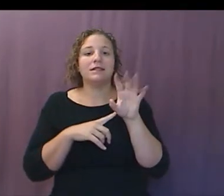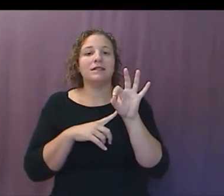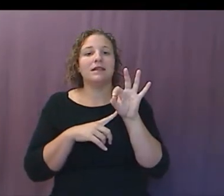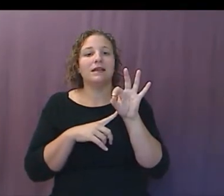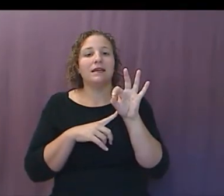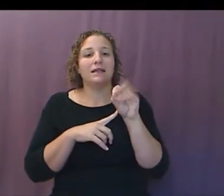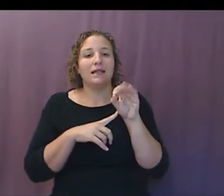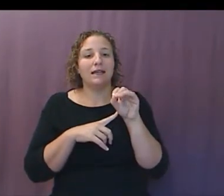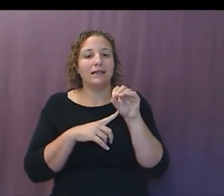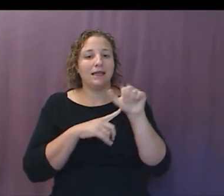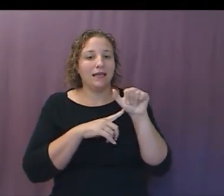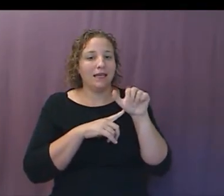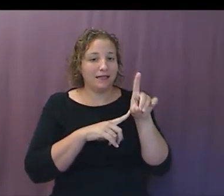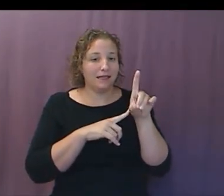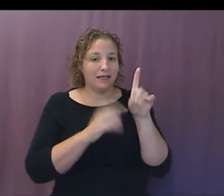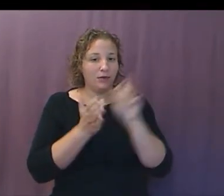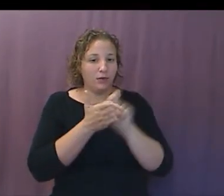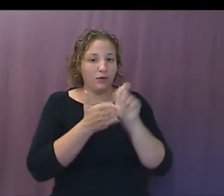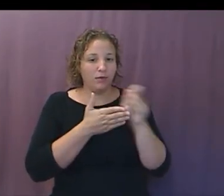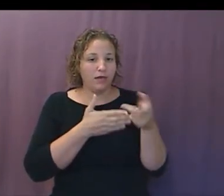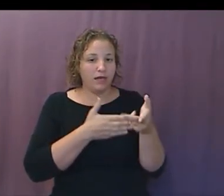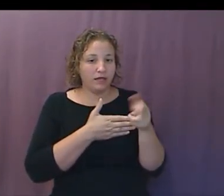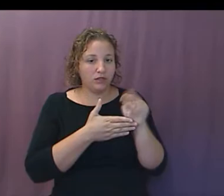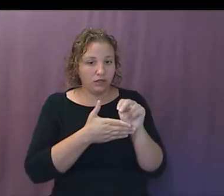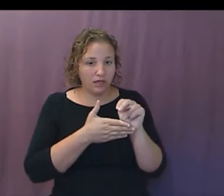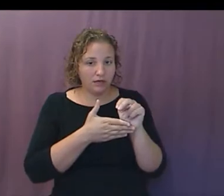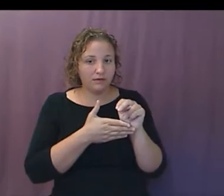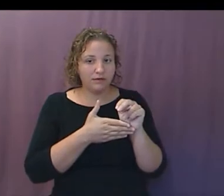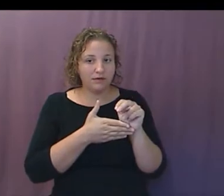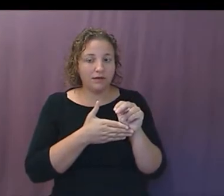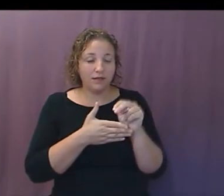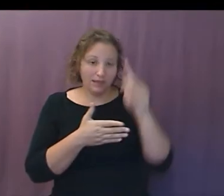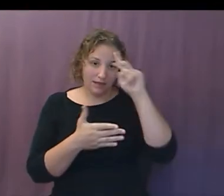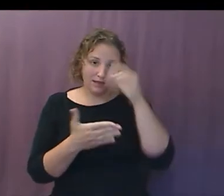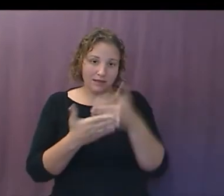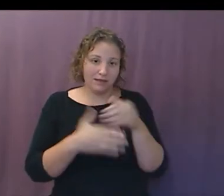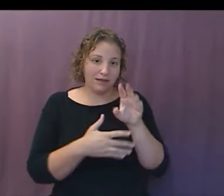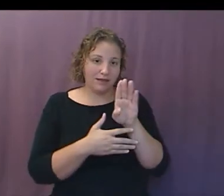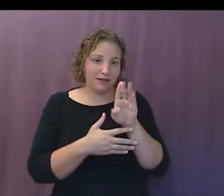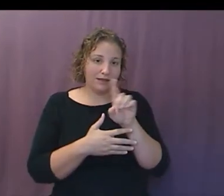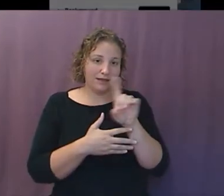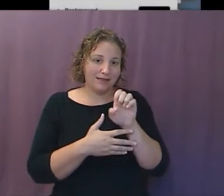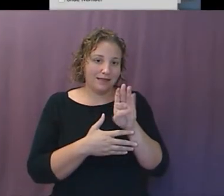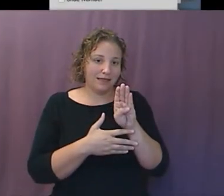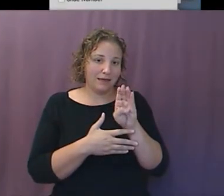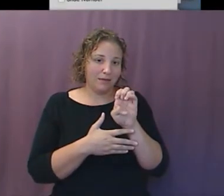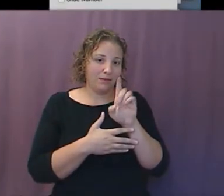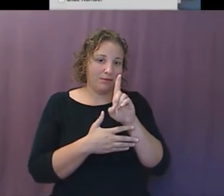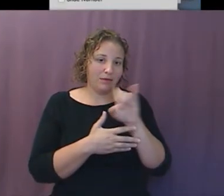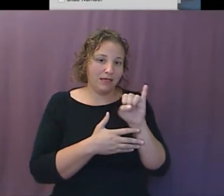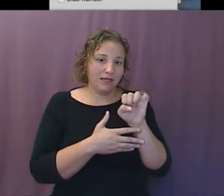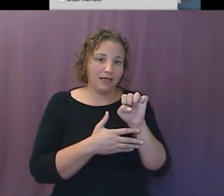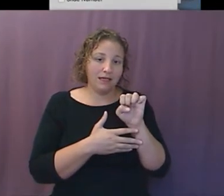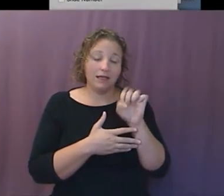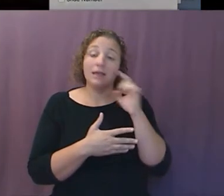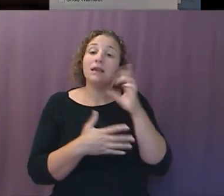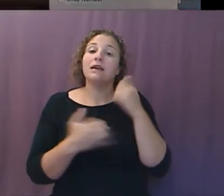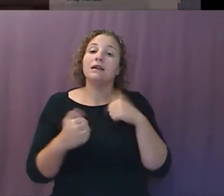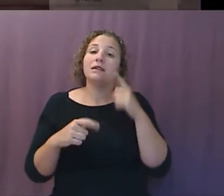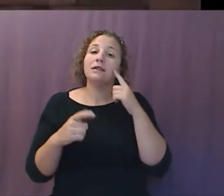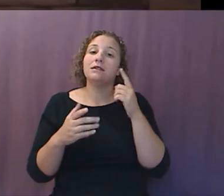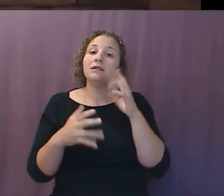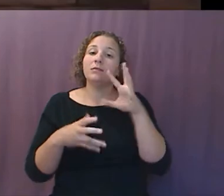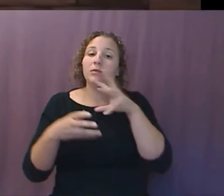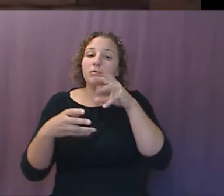Zebedee. And what we're seeing is a global effort to put a system out there that will allow everyone around the world to be part of a global financial